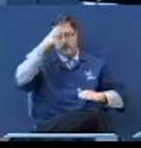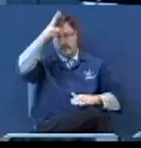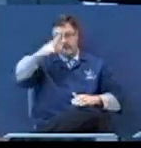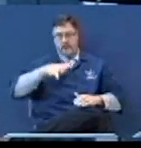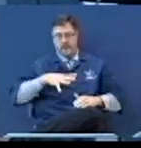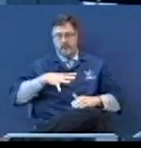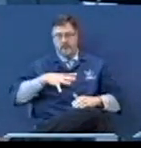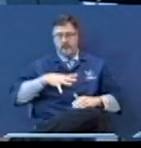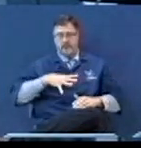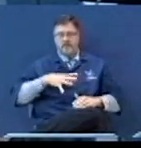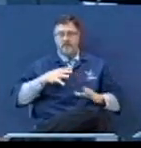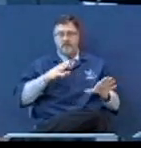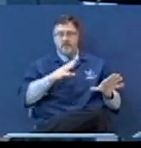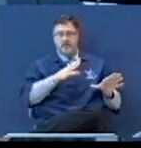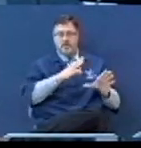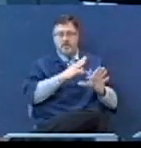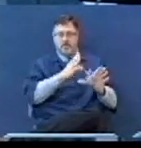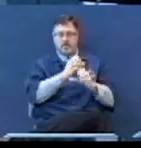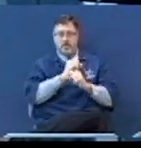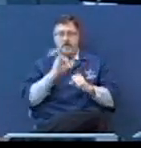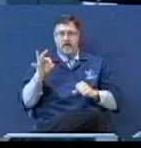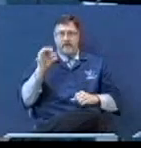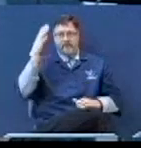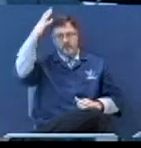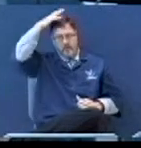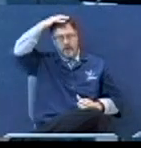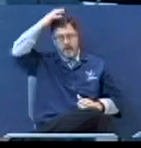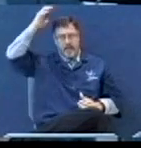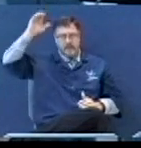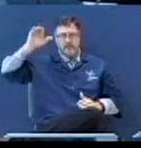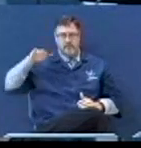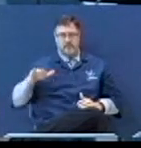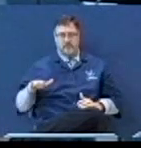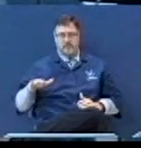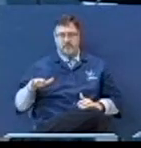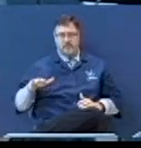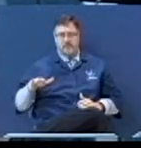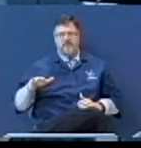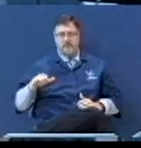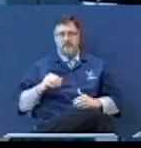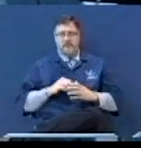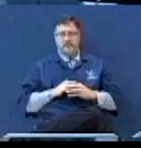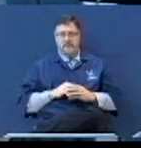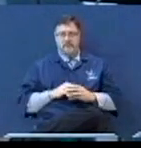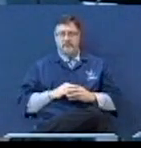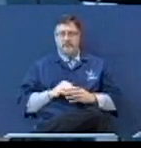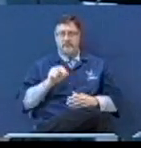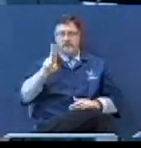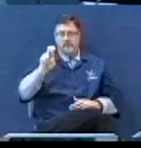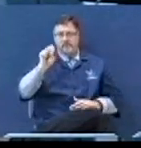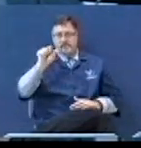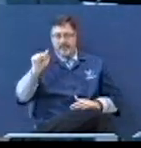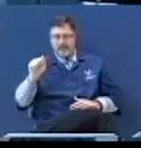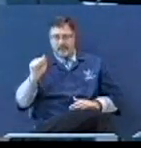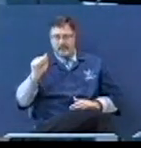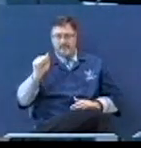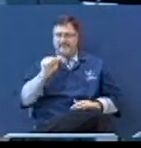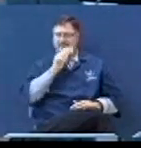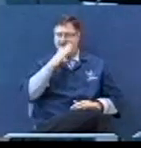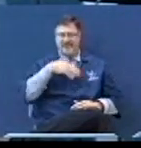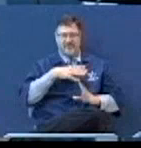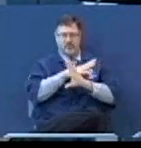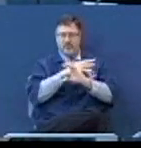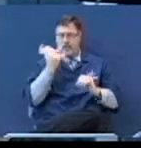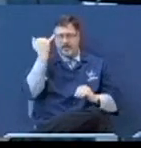took off their hats, except maybe a couple people, and they weren't, I could tell, United States citizens, so they didn't have a